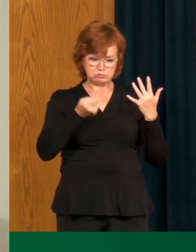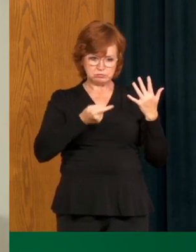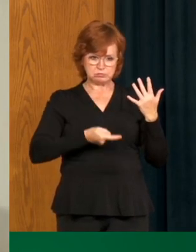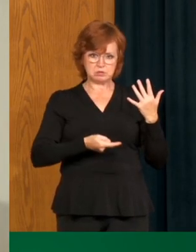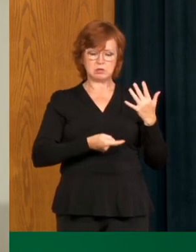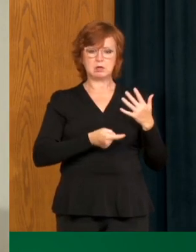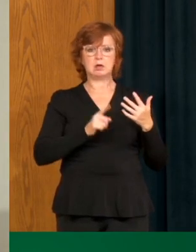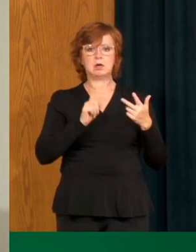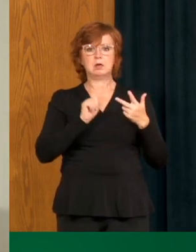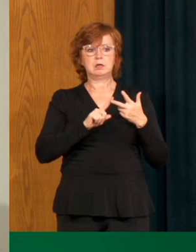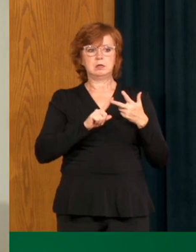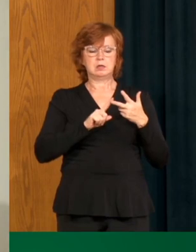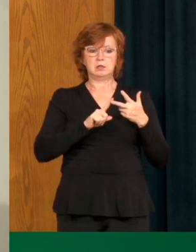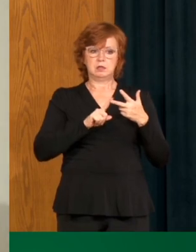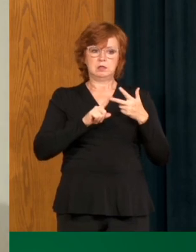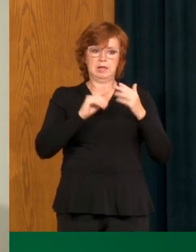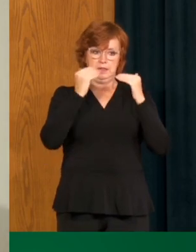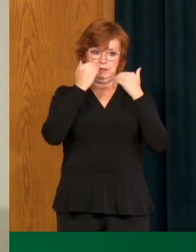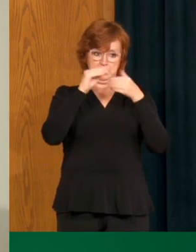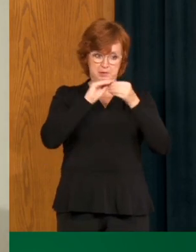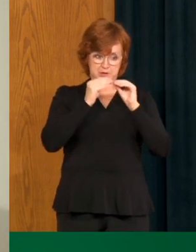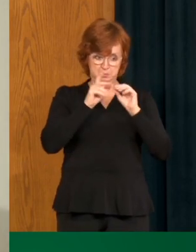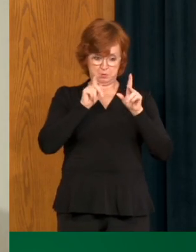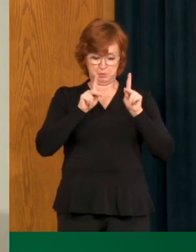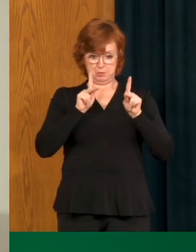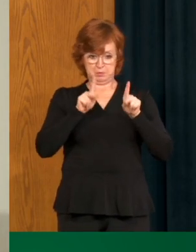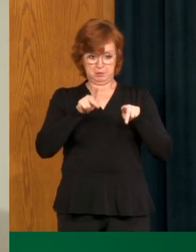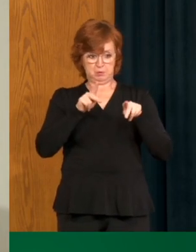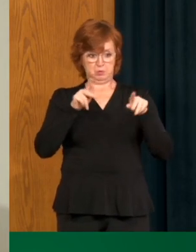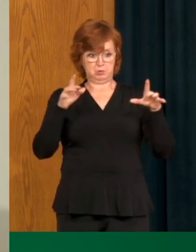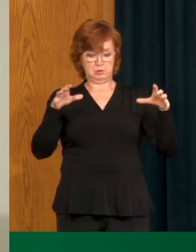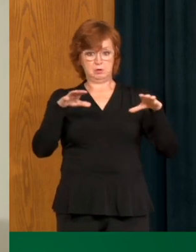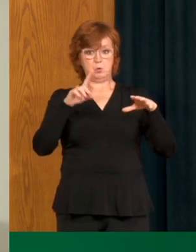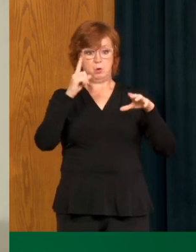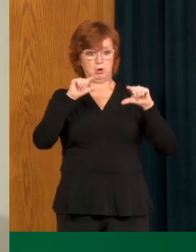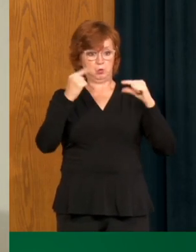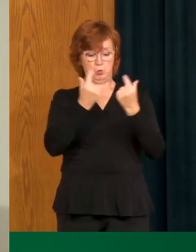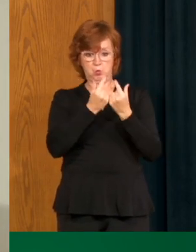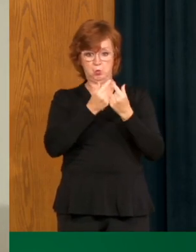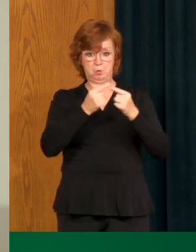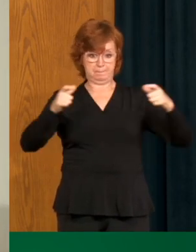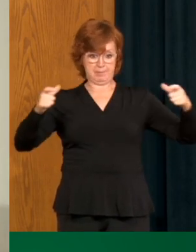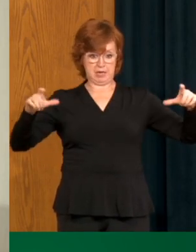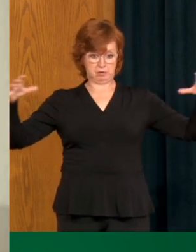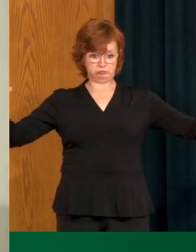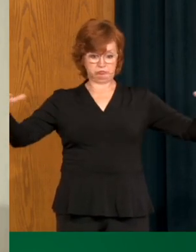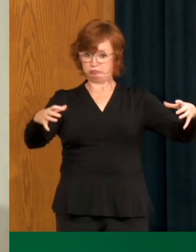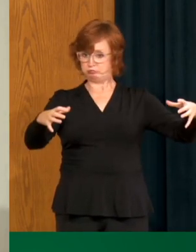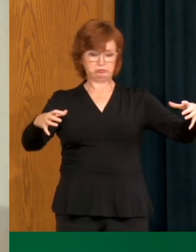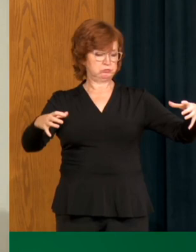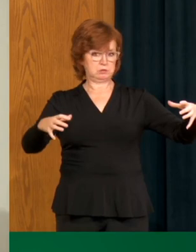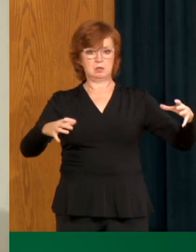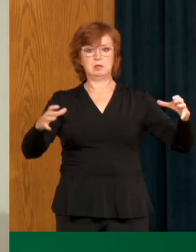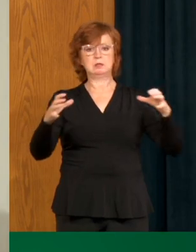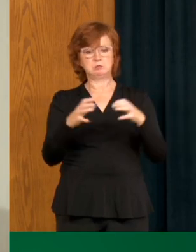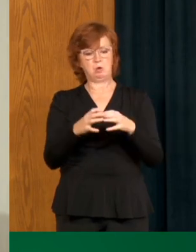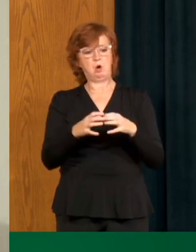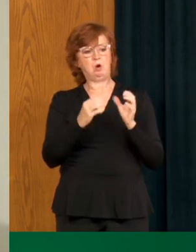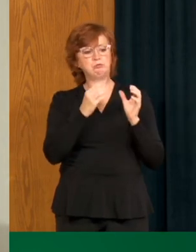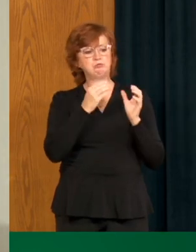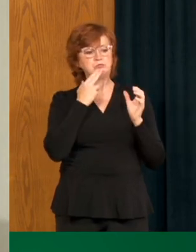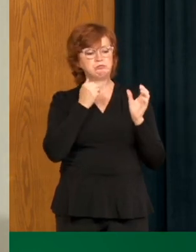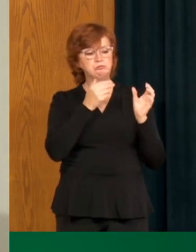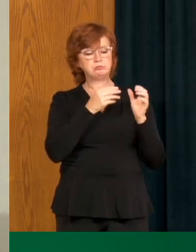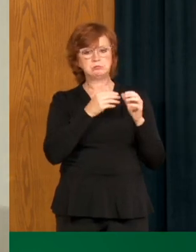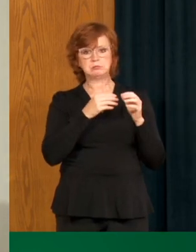to, know, limiting sizes and sizes of groups and working with the different events that they may host as to what some